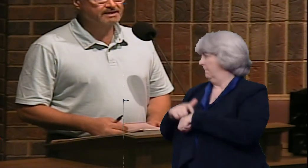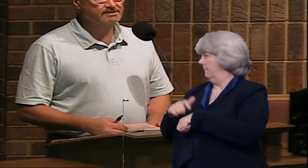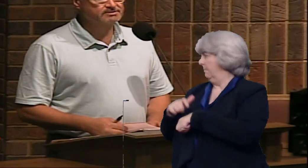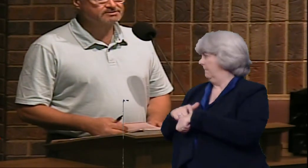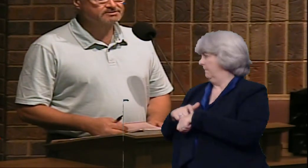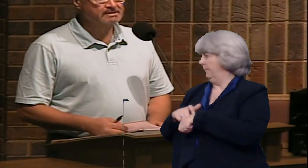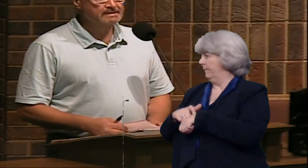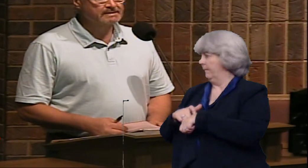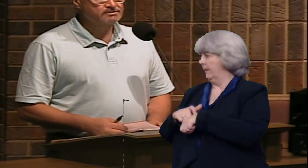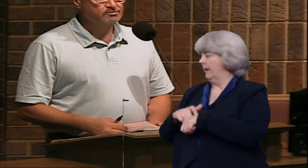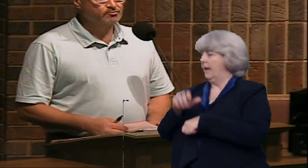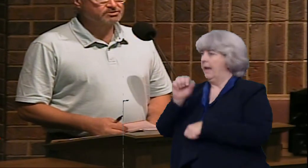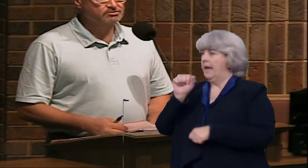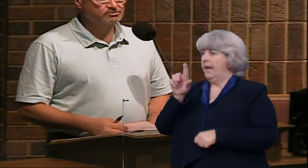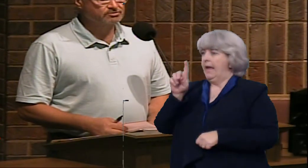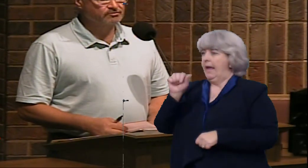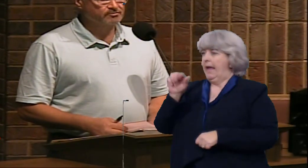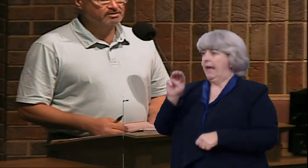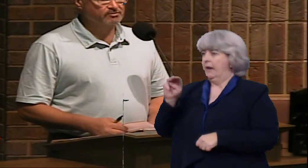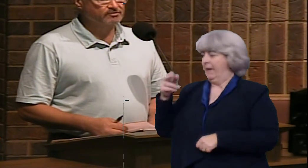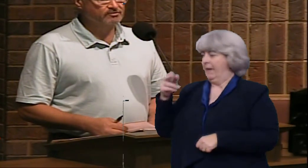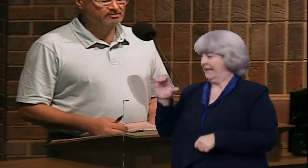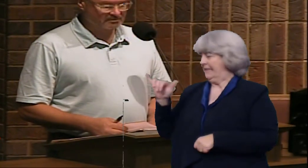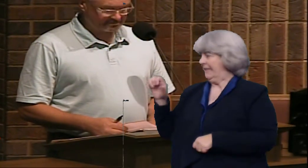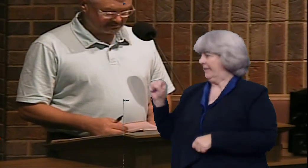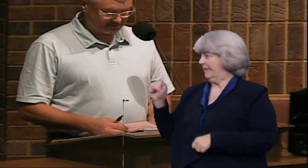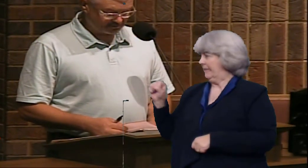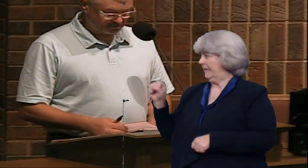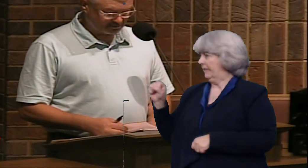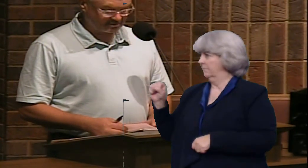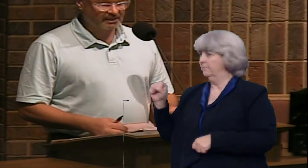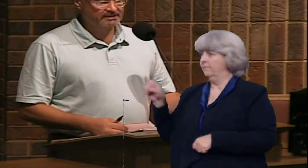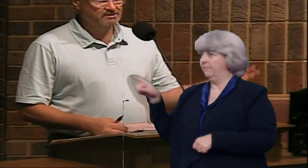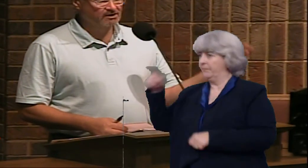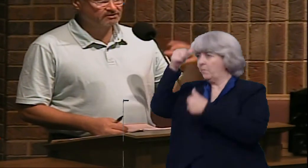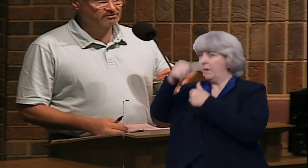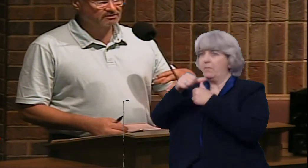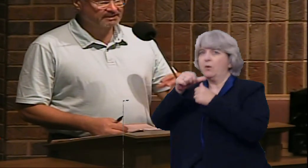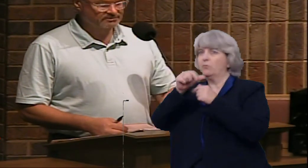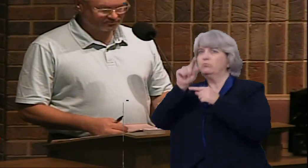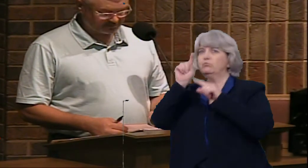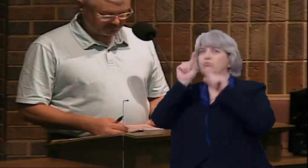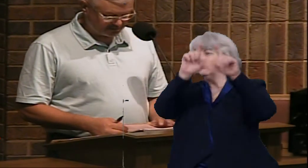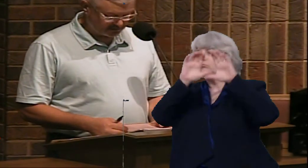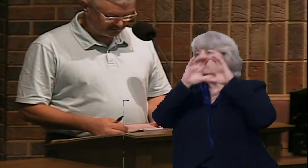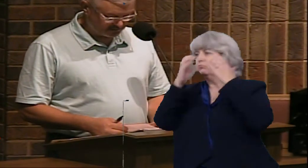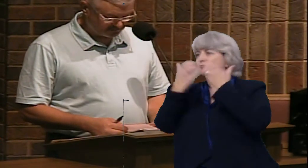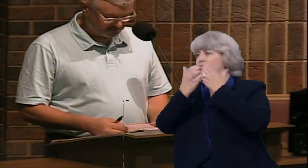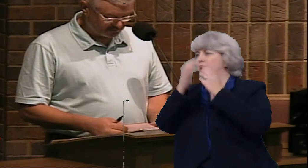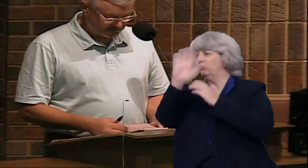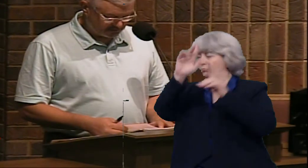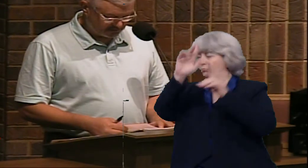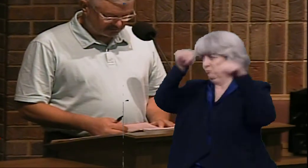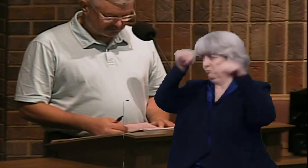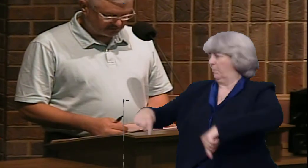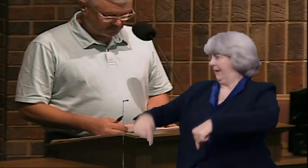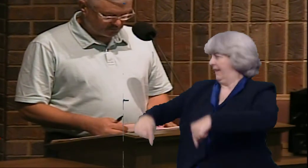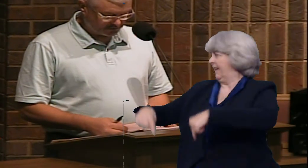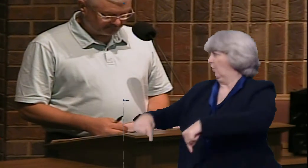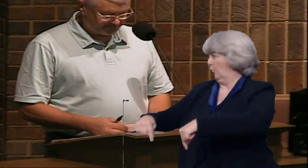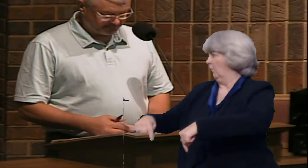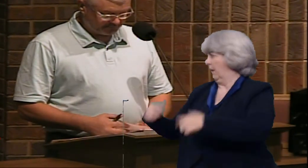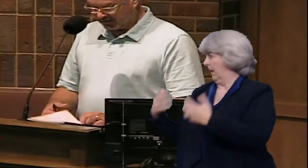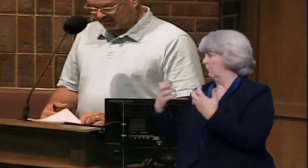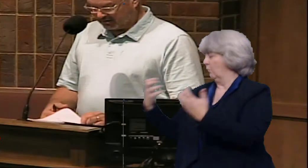Adam Hacius. So be sure to remember that all adult classes will be meeting in here Sunday